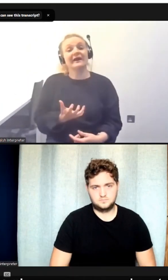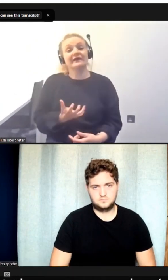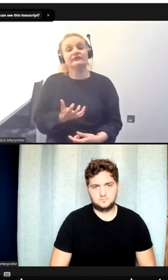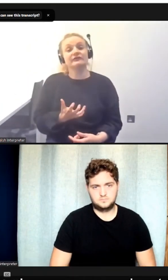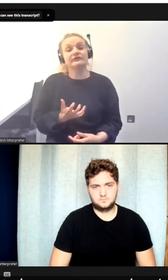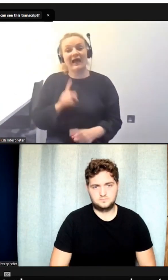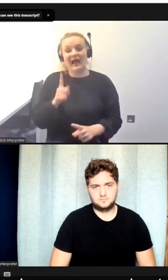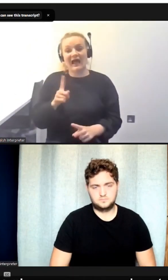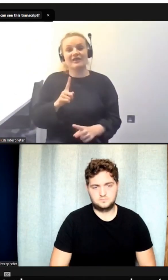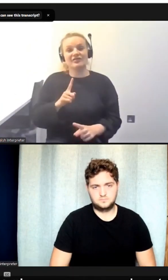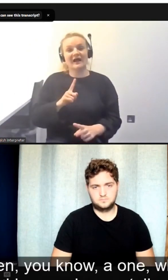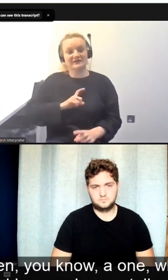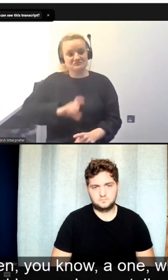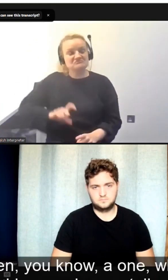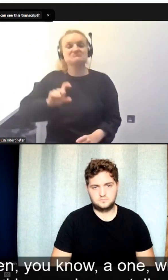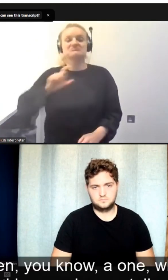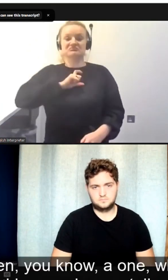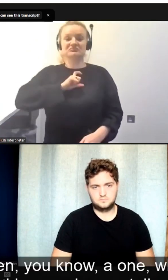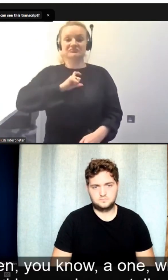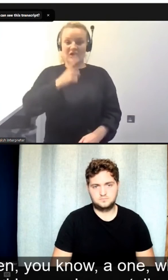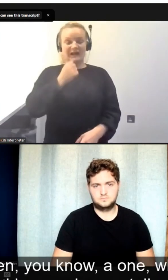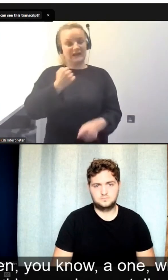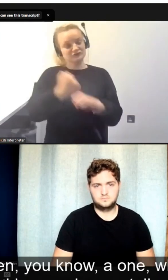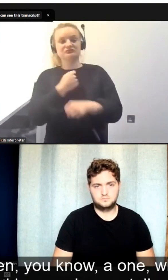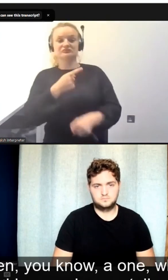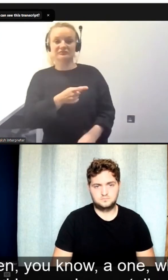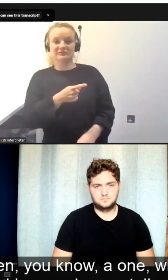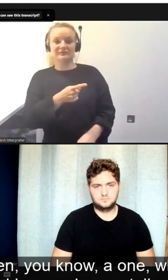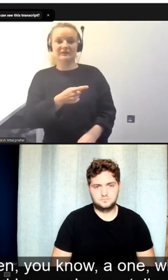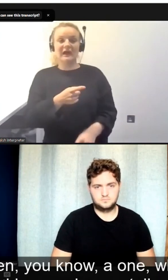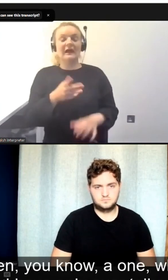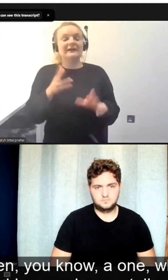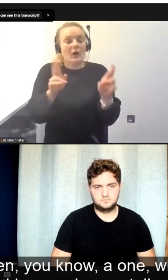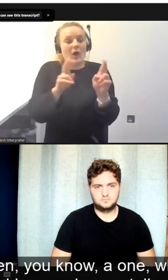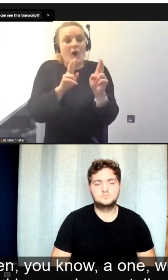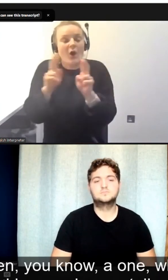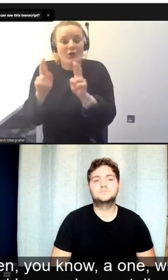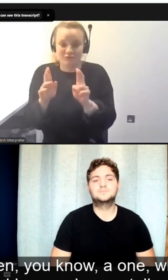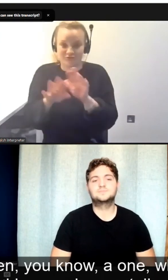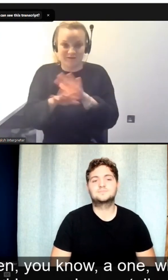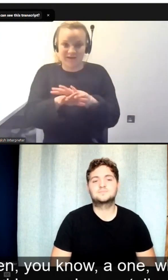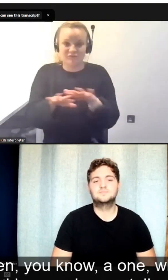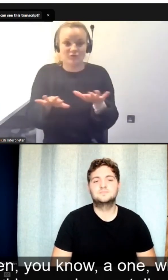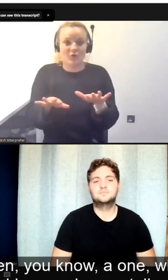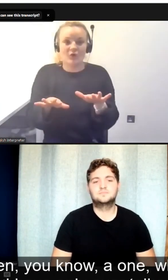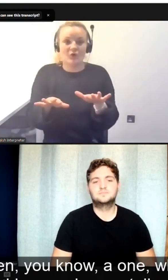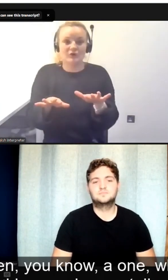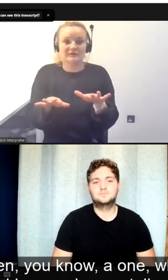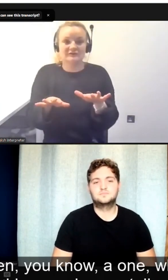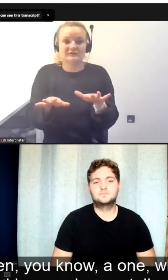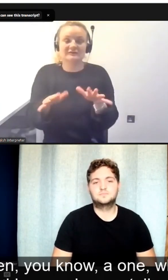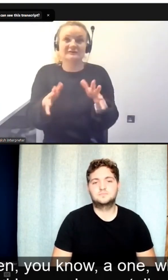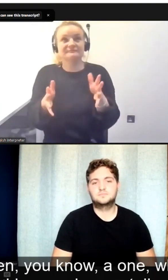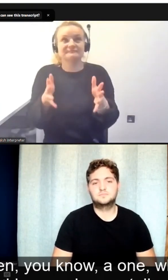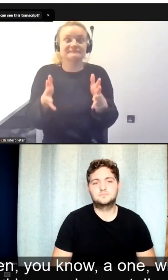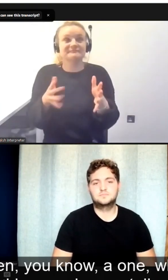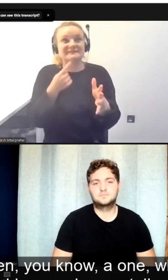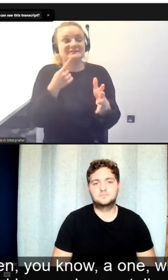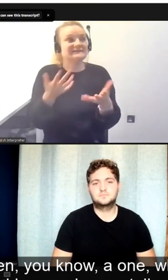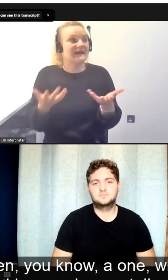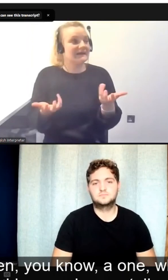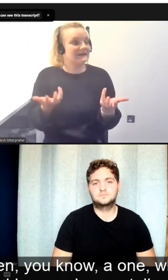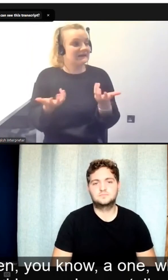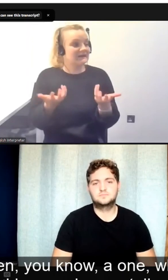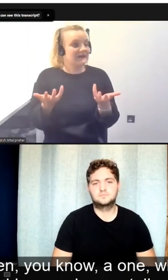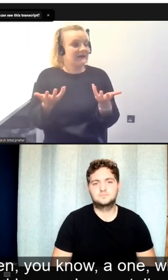there's a courage about that. I'm not suggesting I hope I haven't been, you know, a one, what do you call it, you